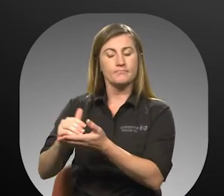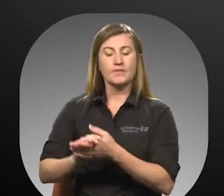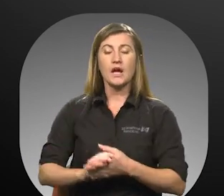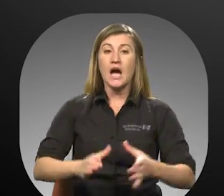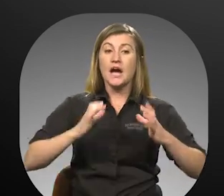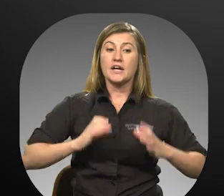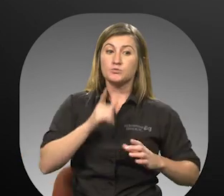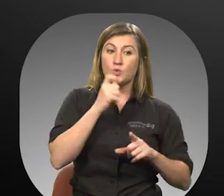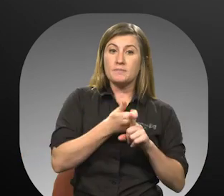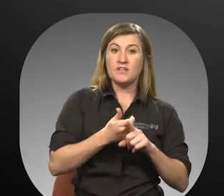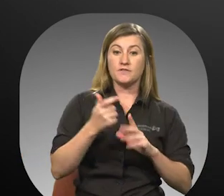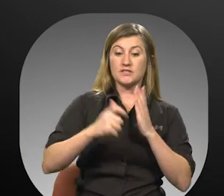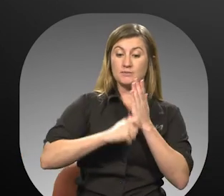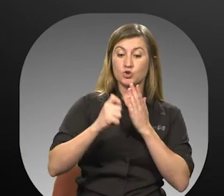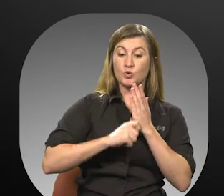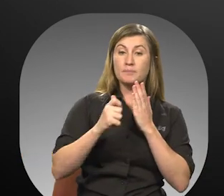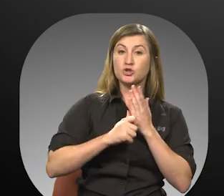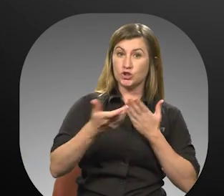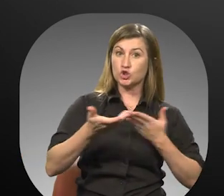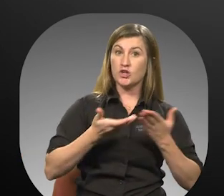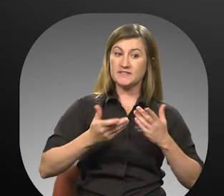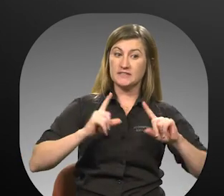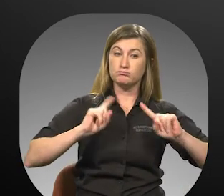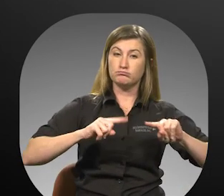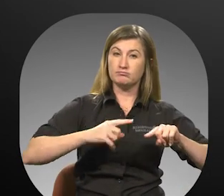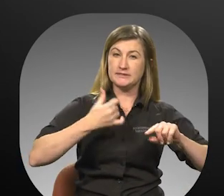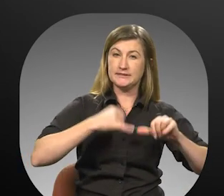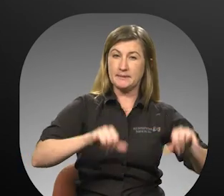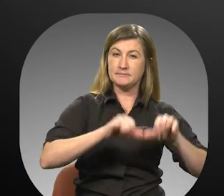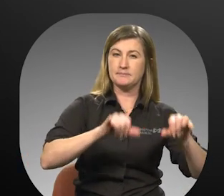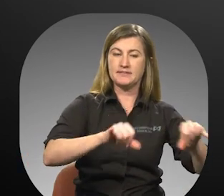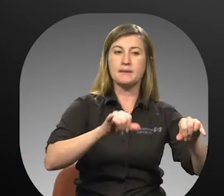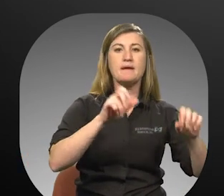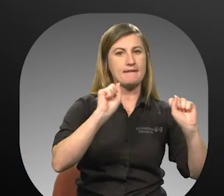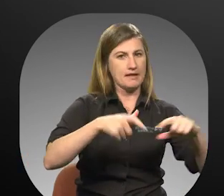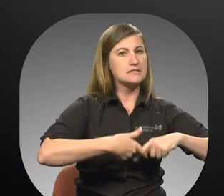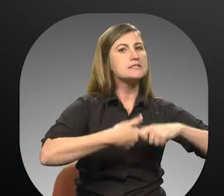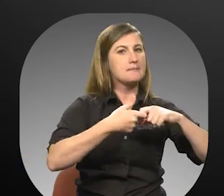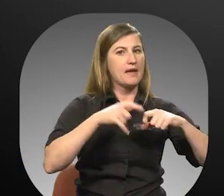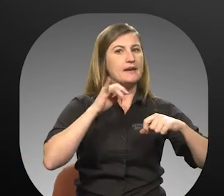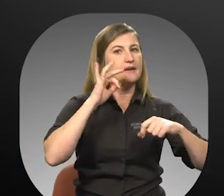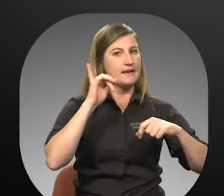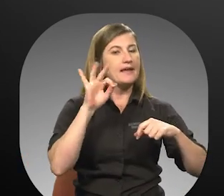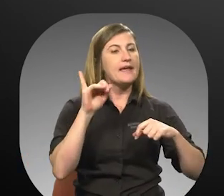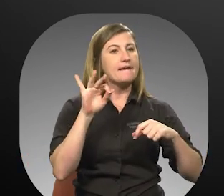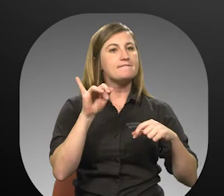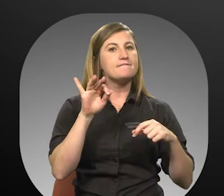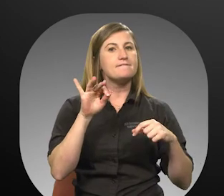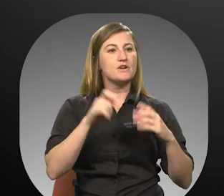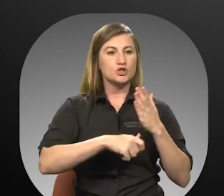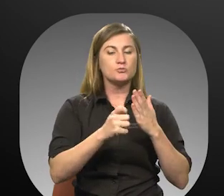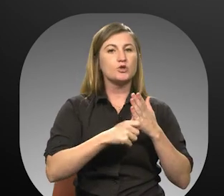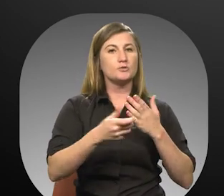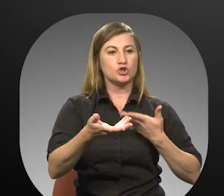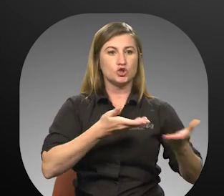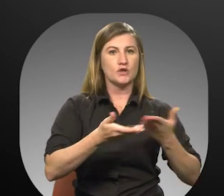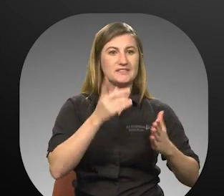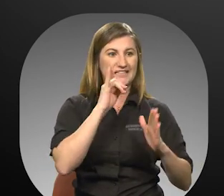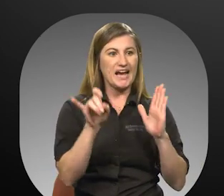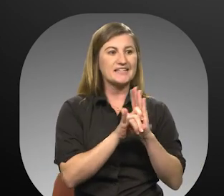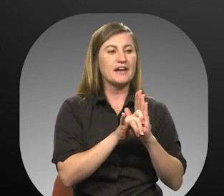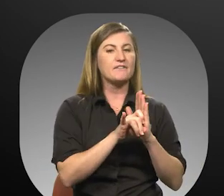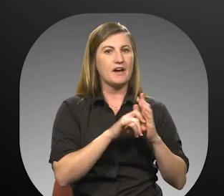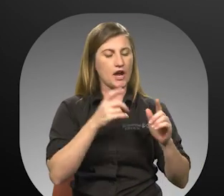with subscription service will have their standing order suspended for a fixed period of time. Customers with subscription service identified